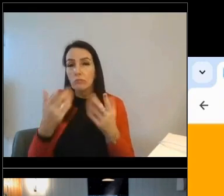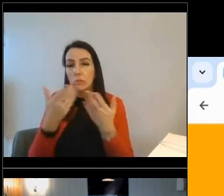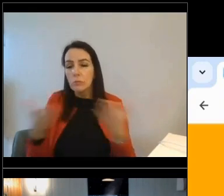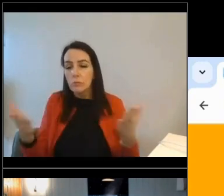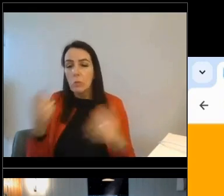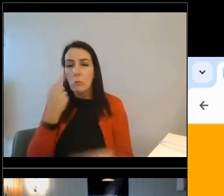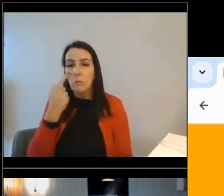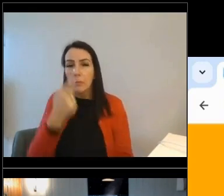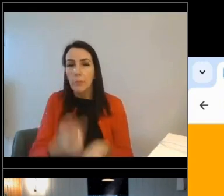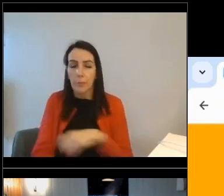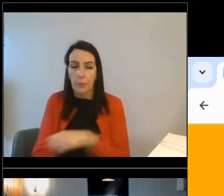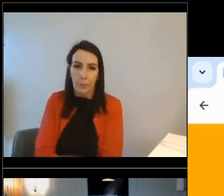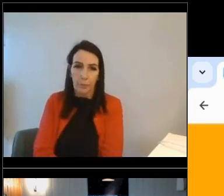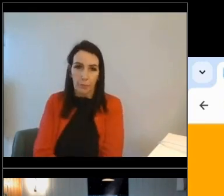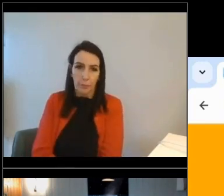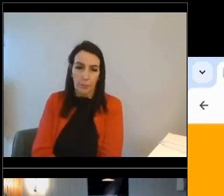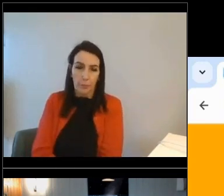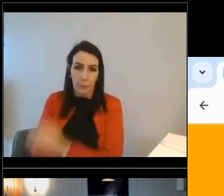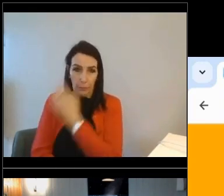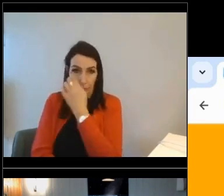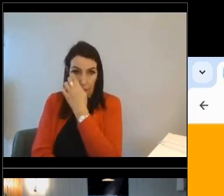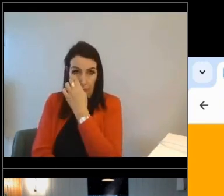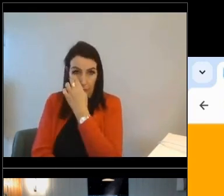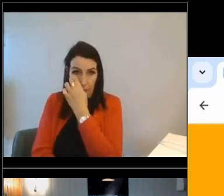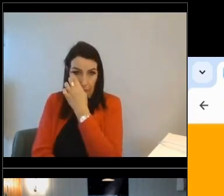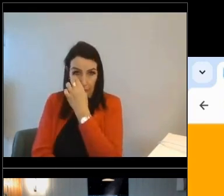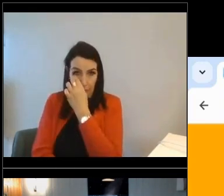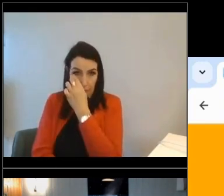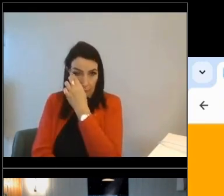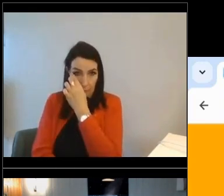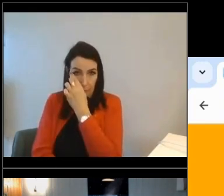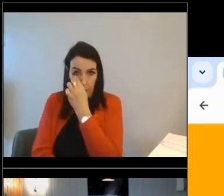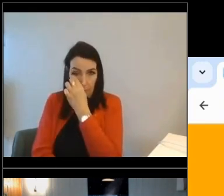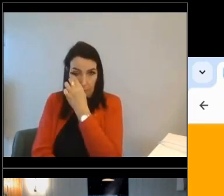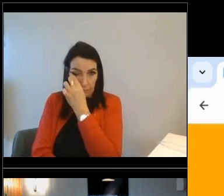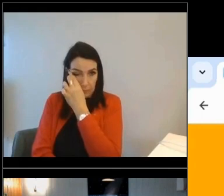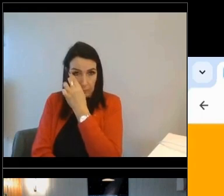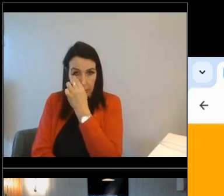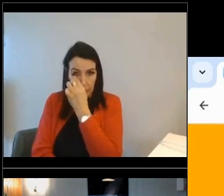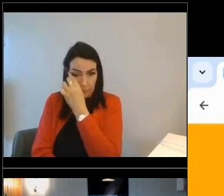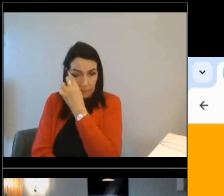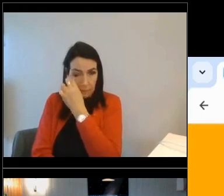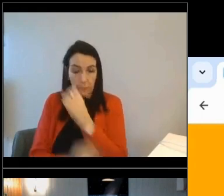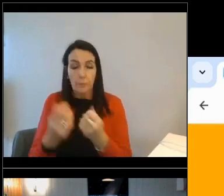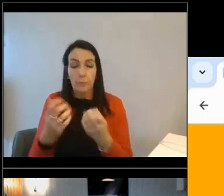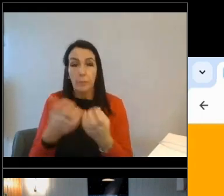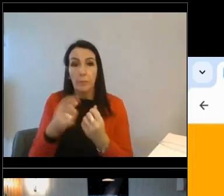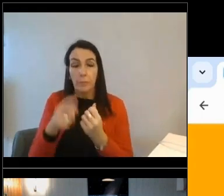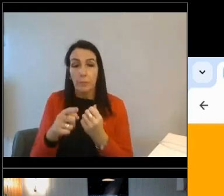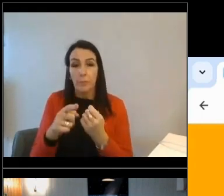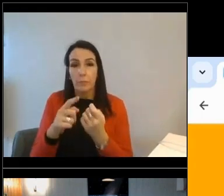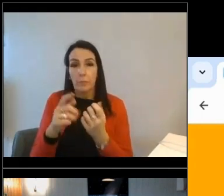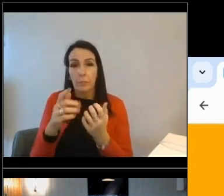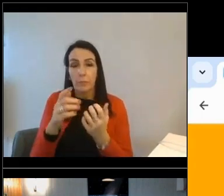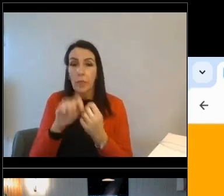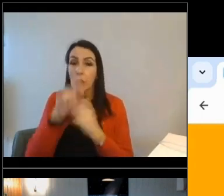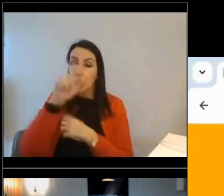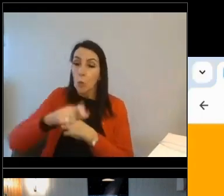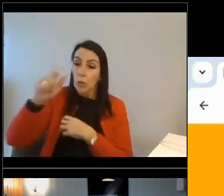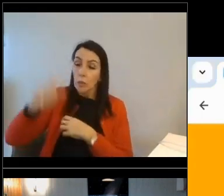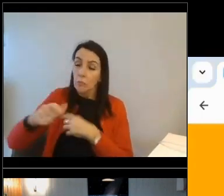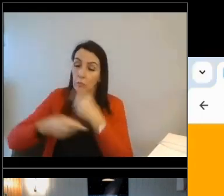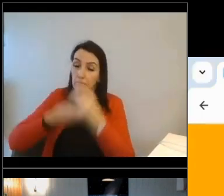how the tool looks and feels. Now, in terms of the way you present this to your customers, I mean,